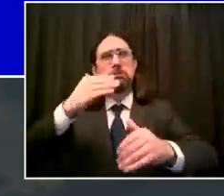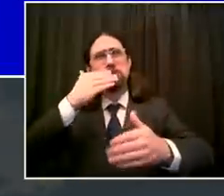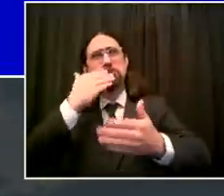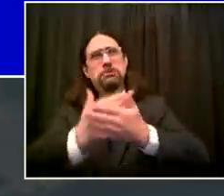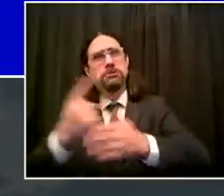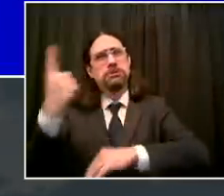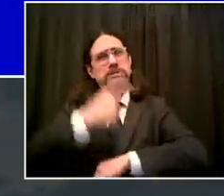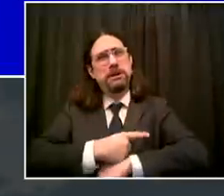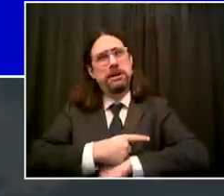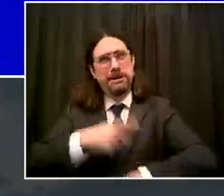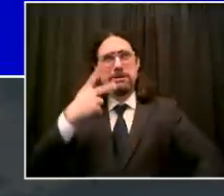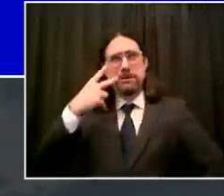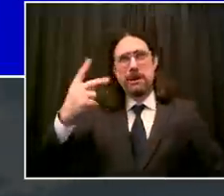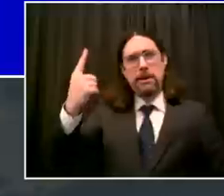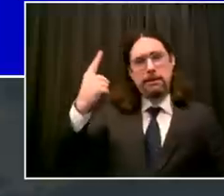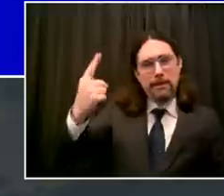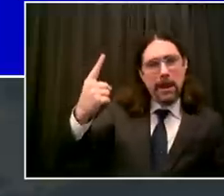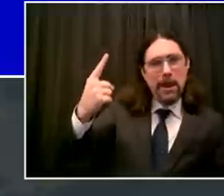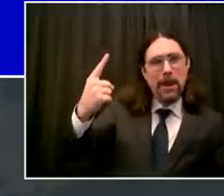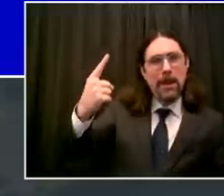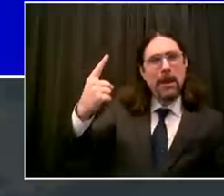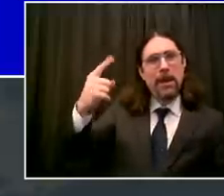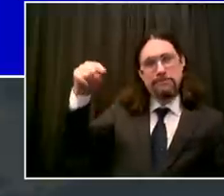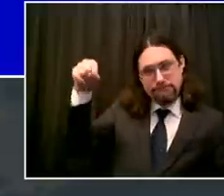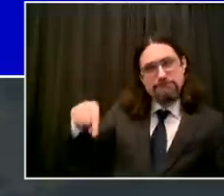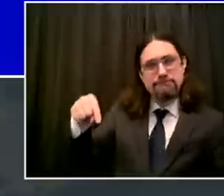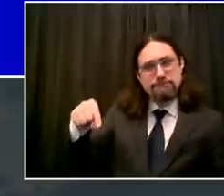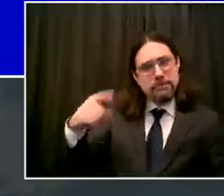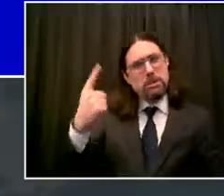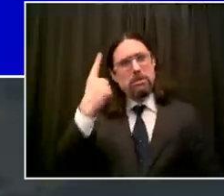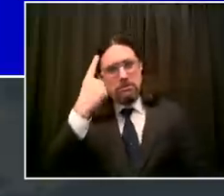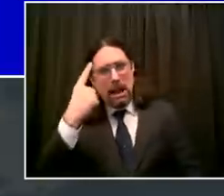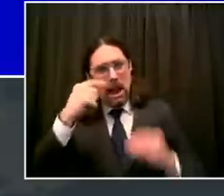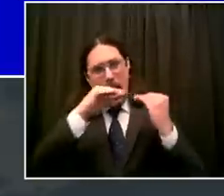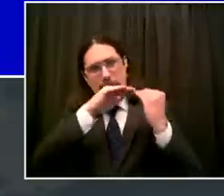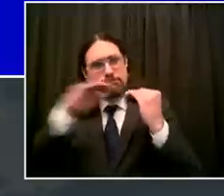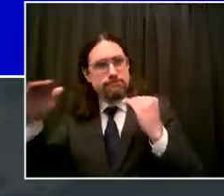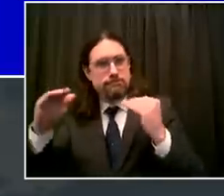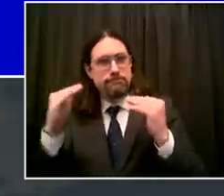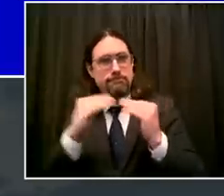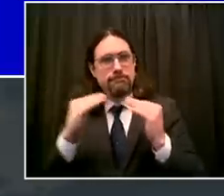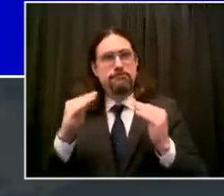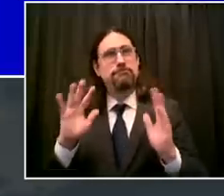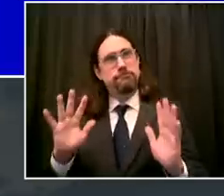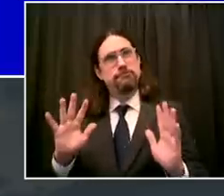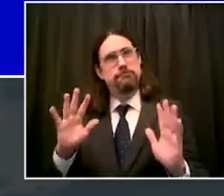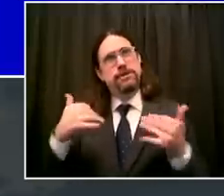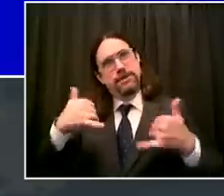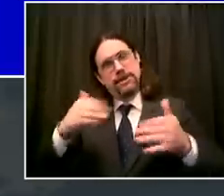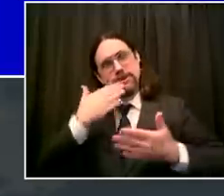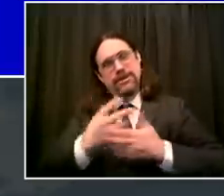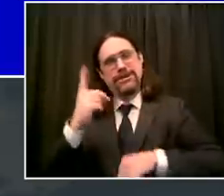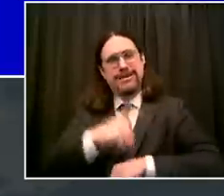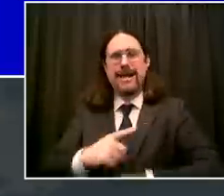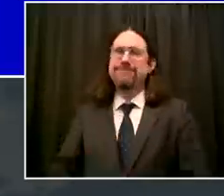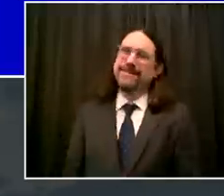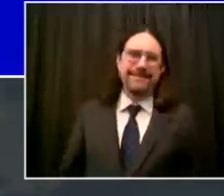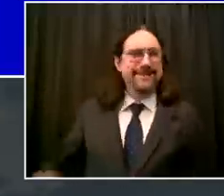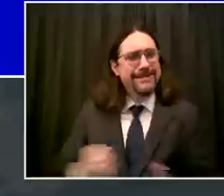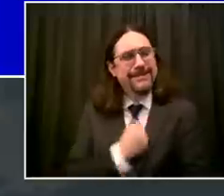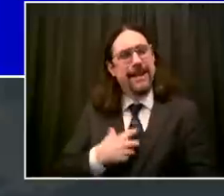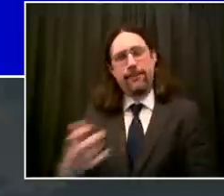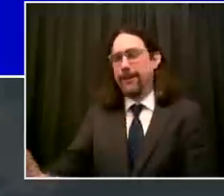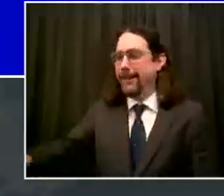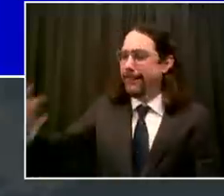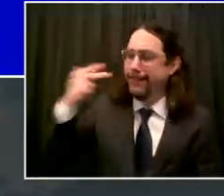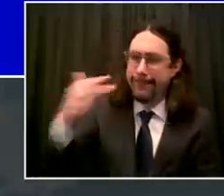progress overall but i want to inspire everyone go deeper the faster we can get through these indicators the more thoroughly we can consolidate our success the